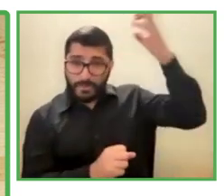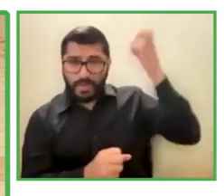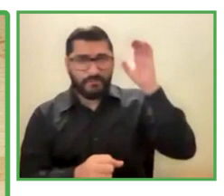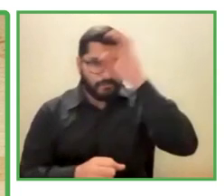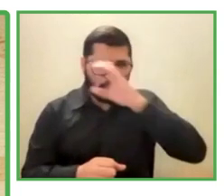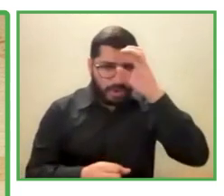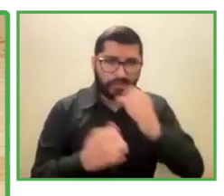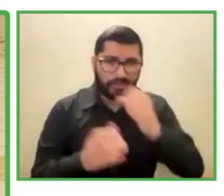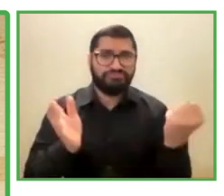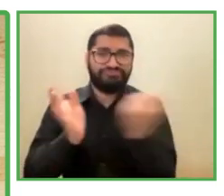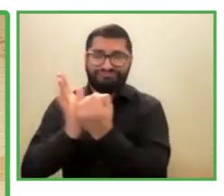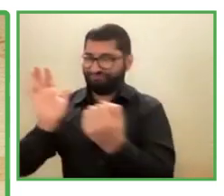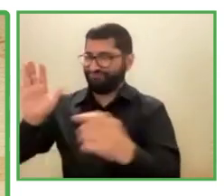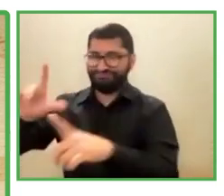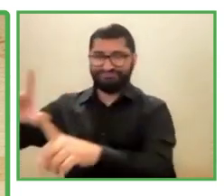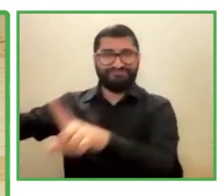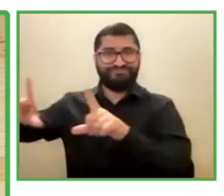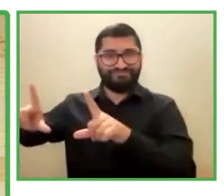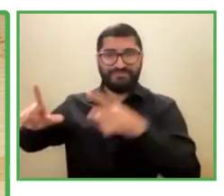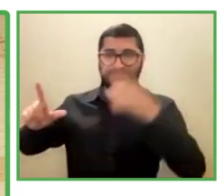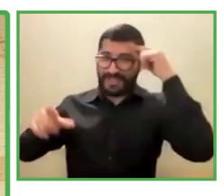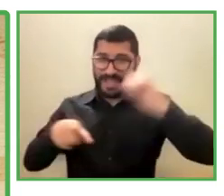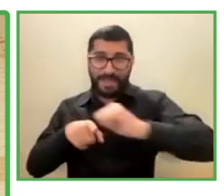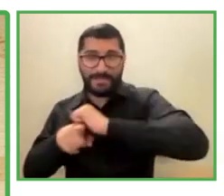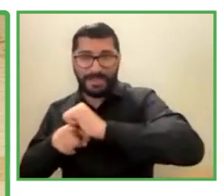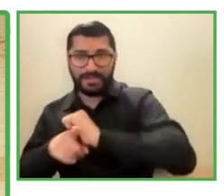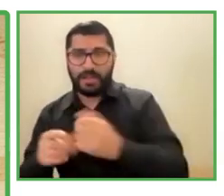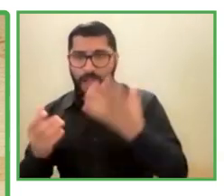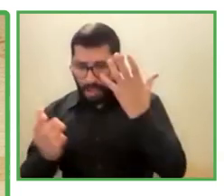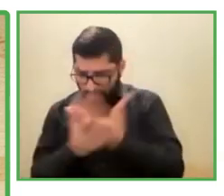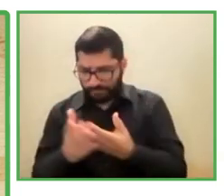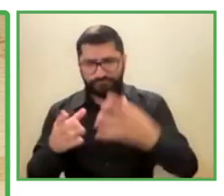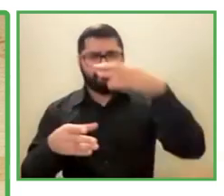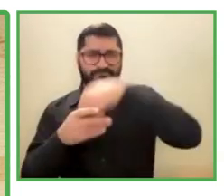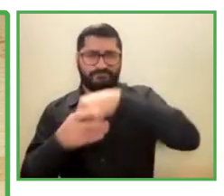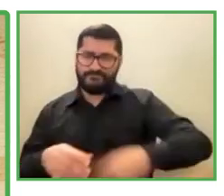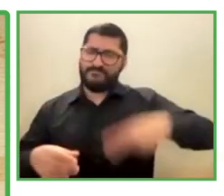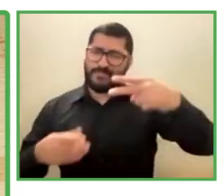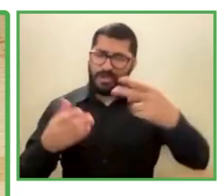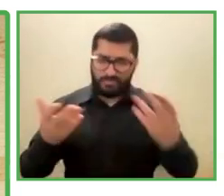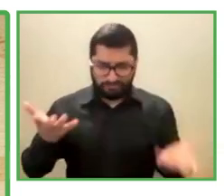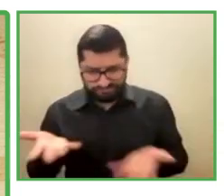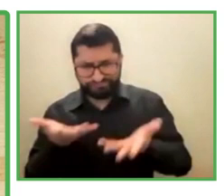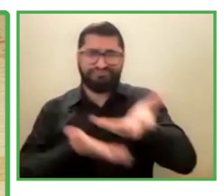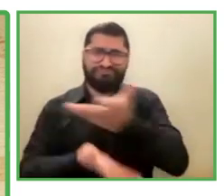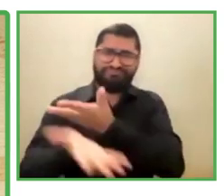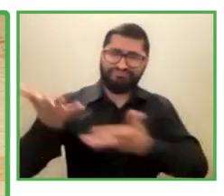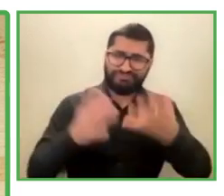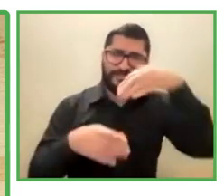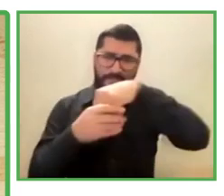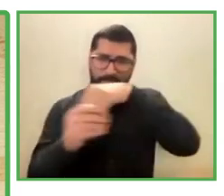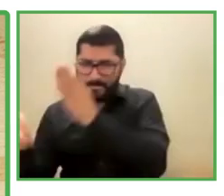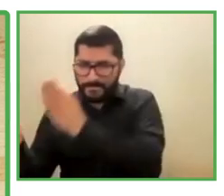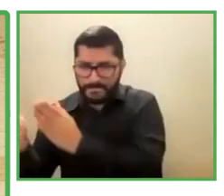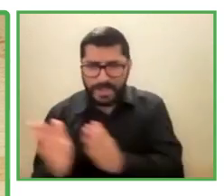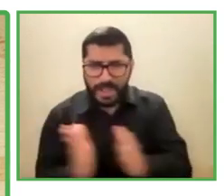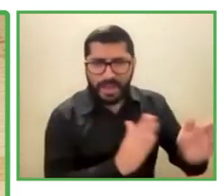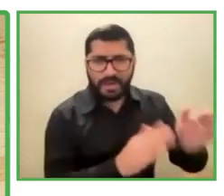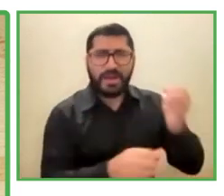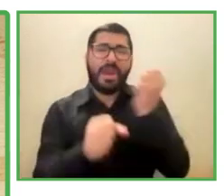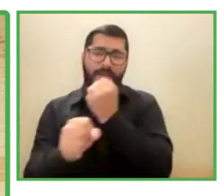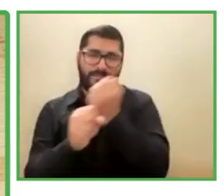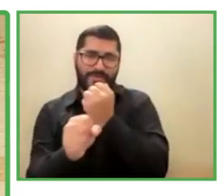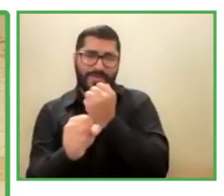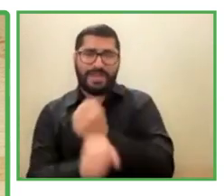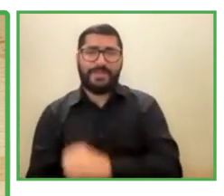certifications. And we wanted to find a certification for them to access and then to insert them in the